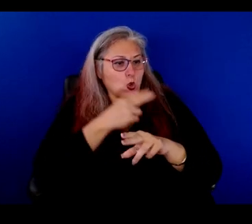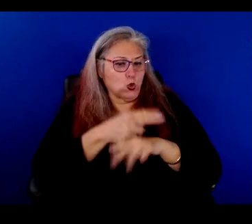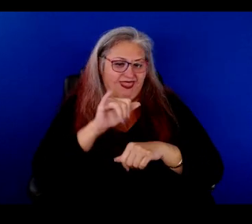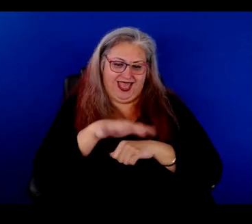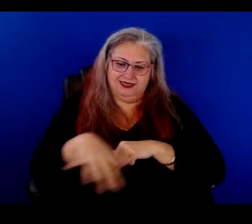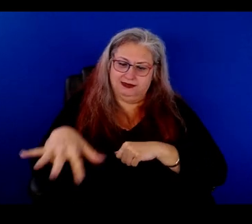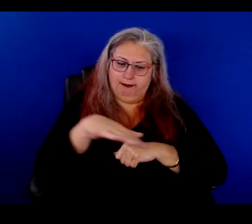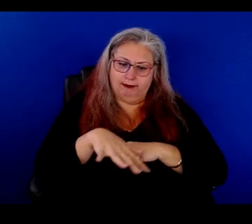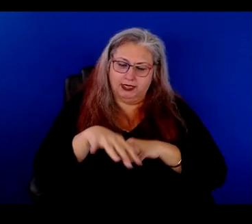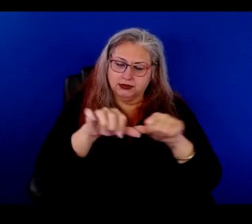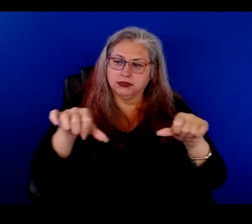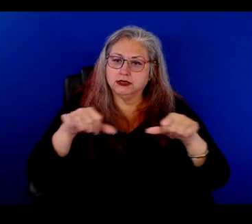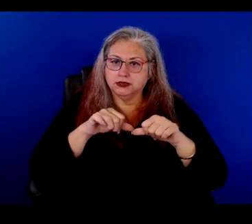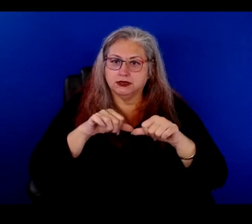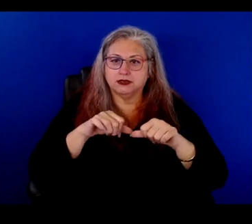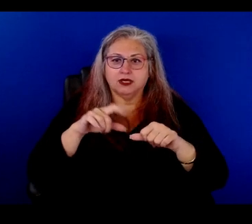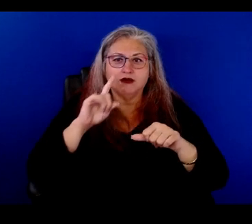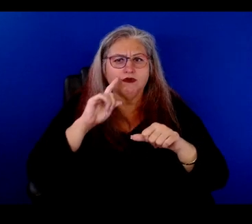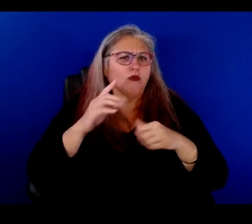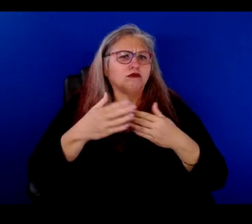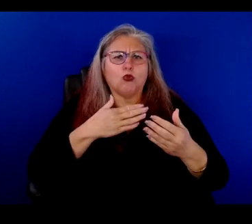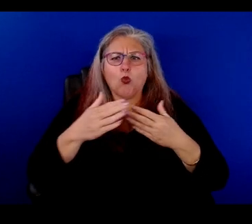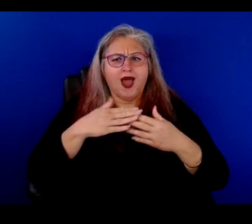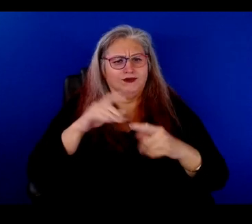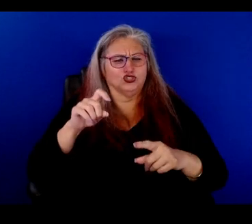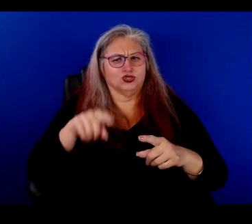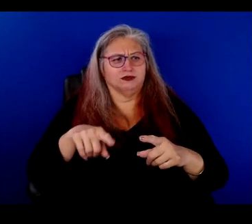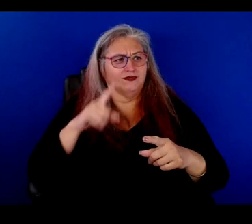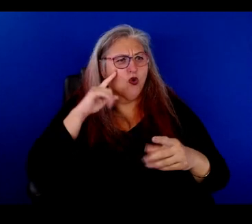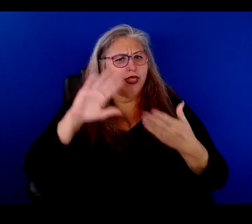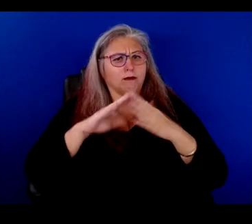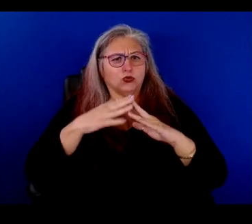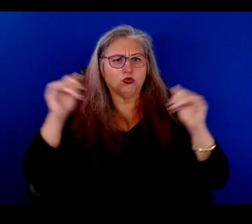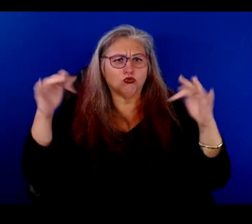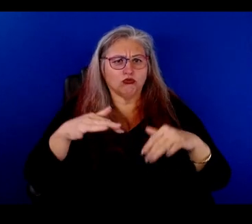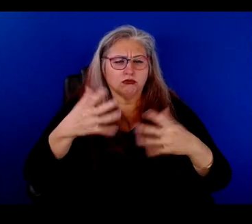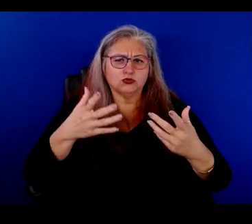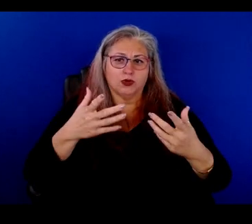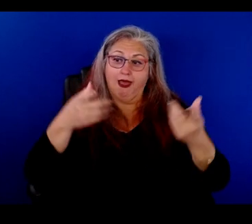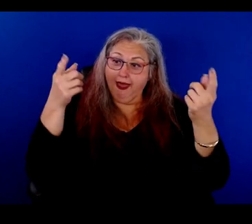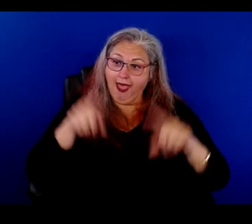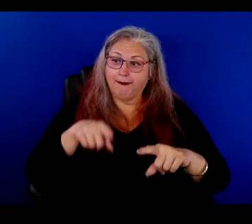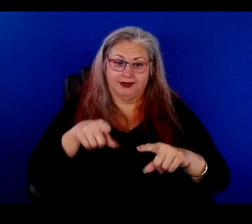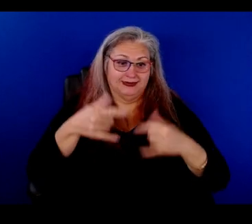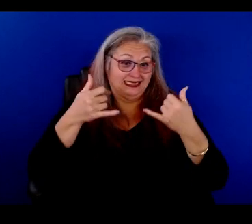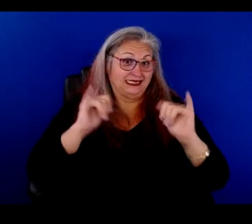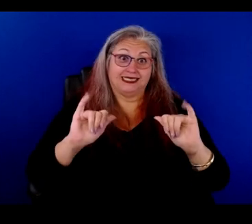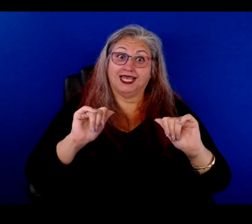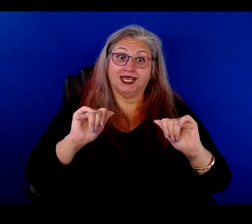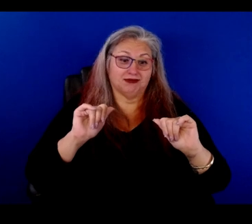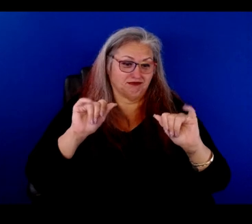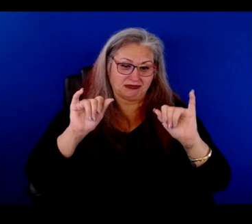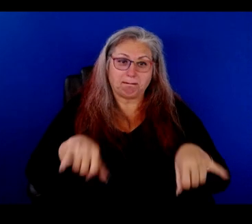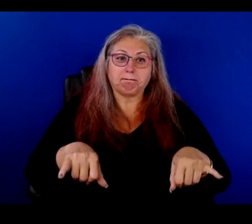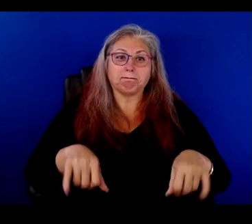space, uh, for what it was supposed to be used for, community and that, you know, I'm so happy that it's still, it's still that,